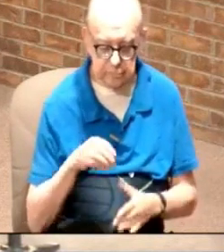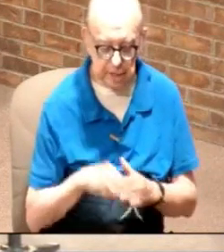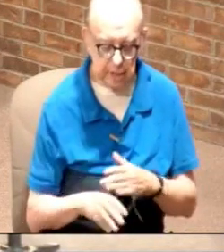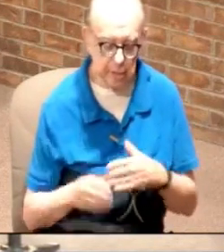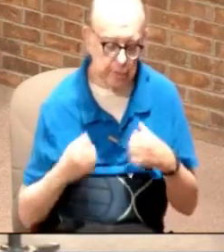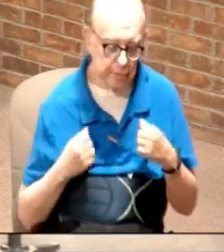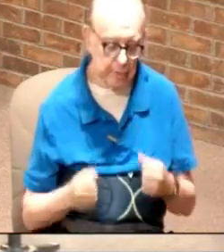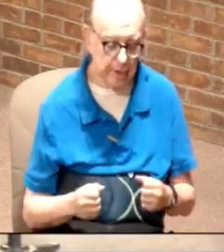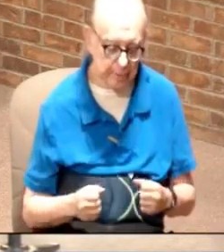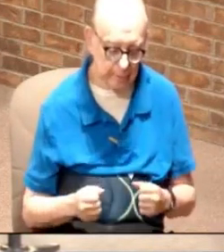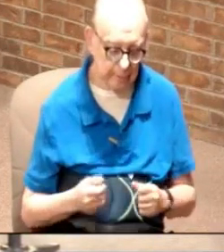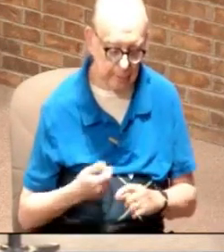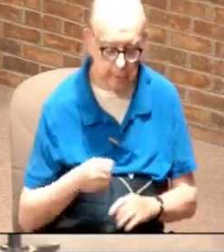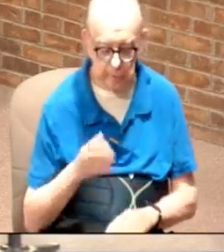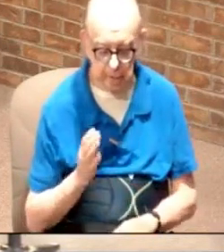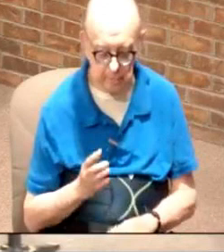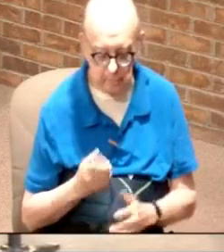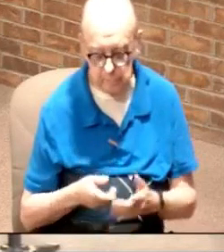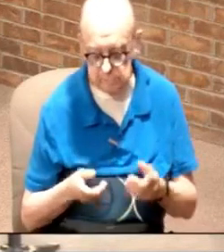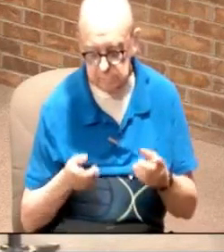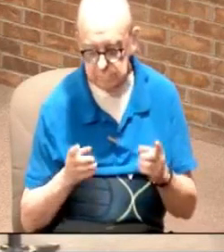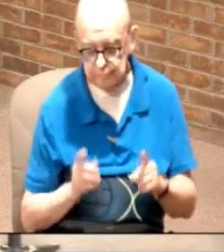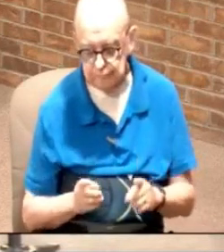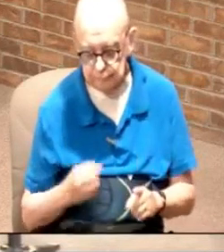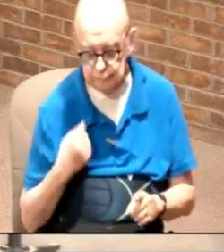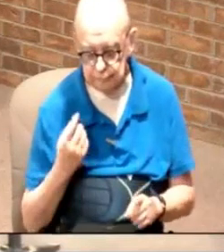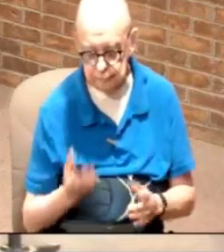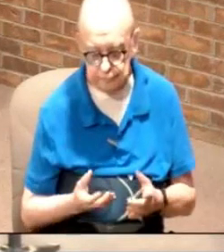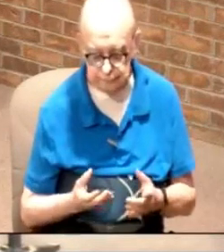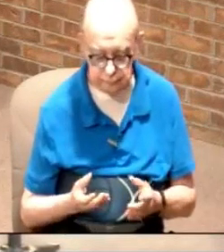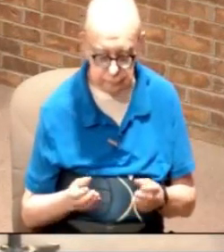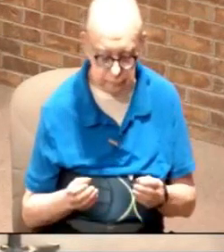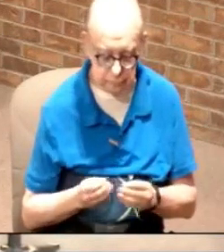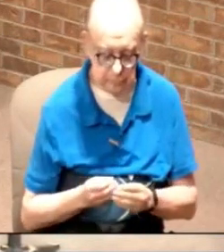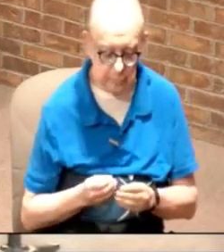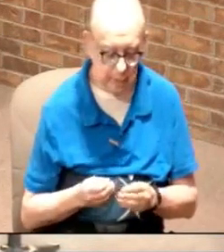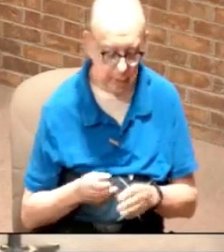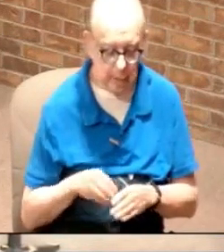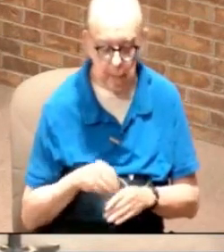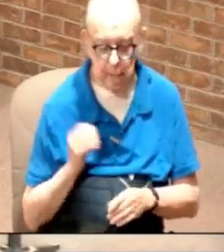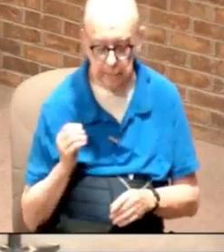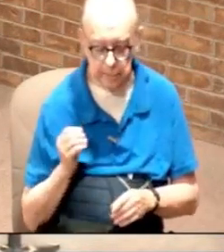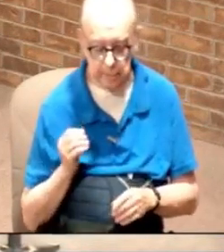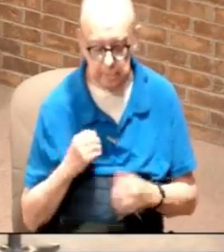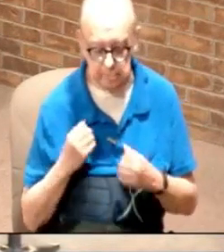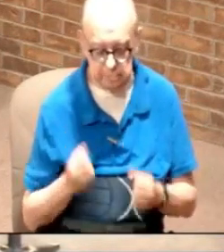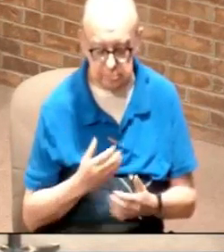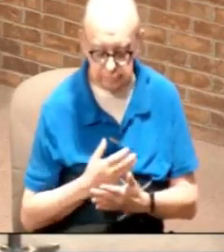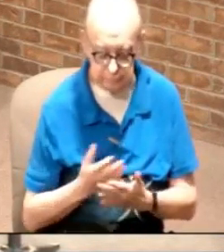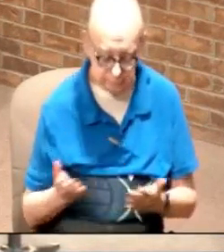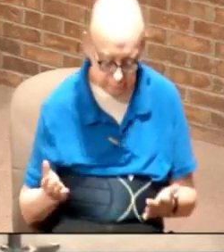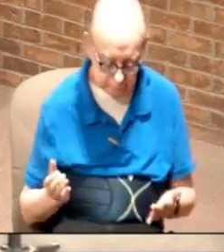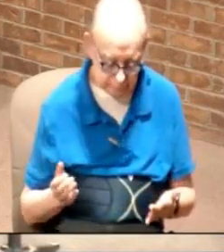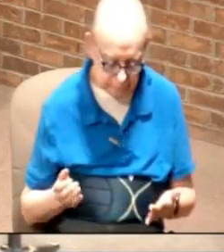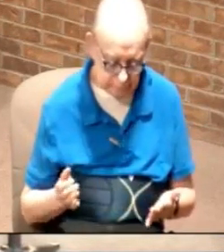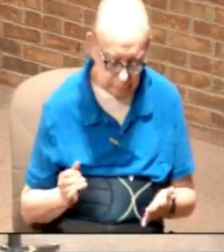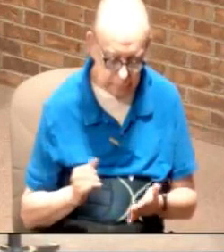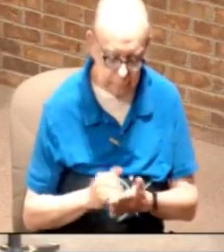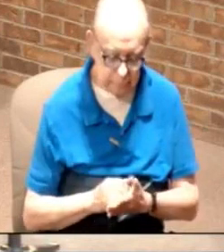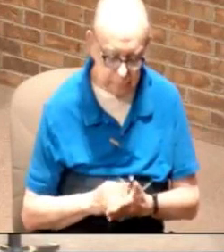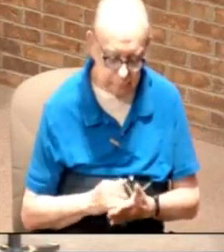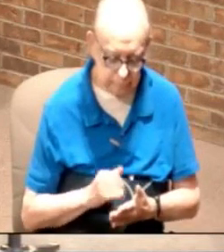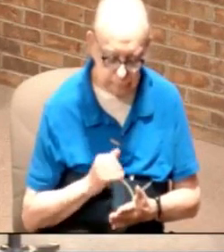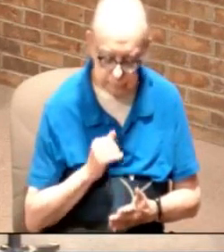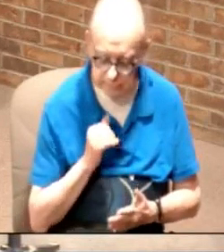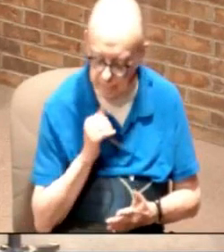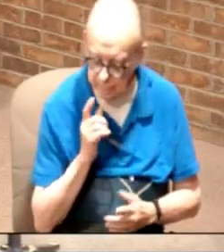because what happens is we want external strength there's a lot of things ladies and gentlemen that you're